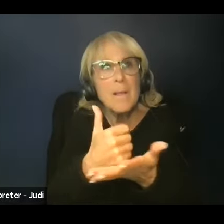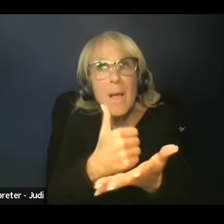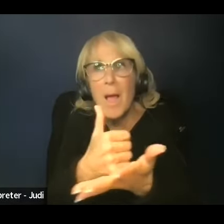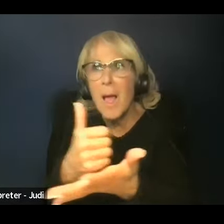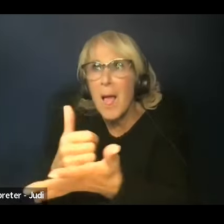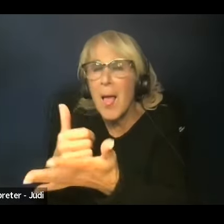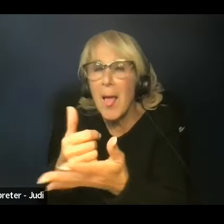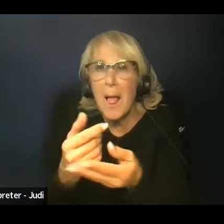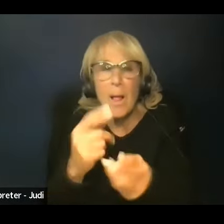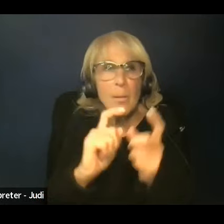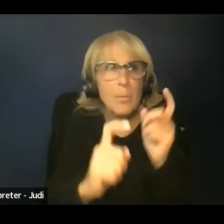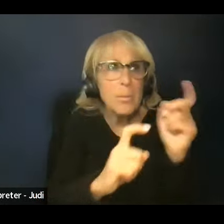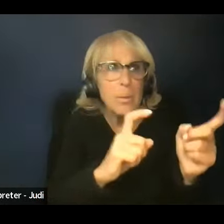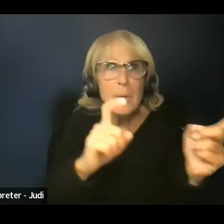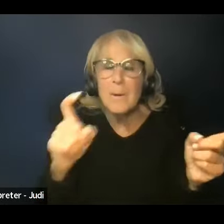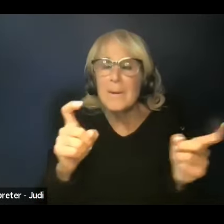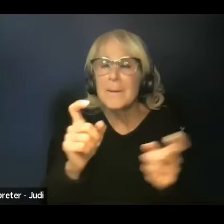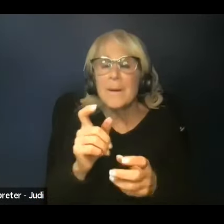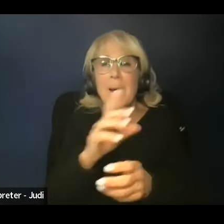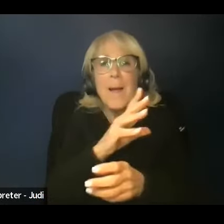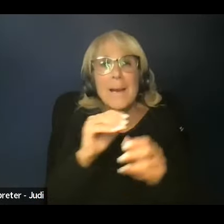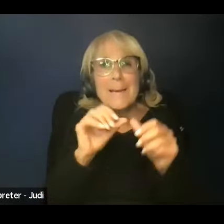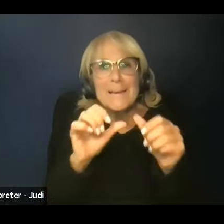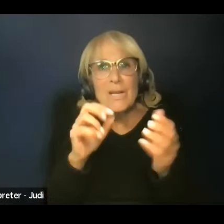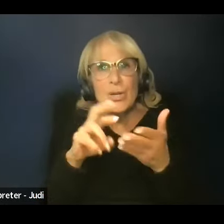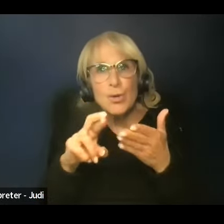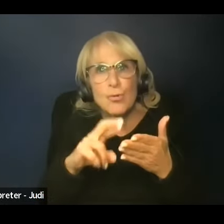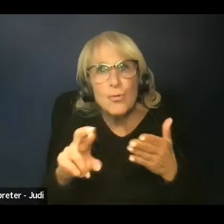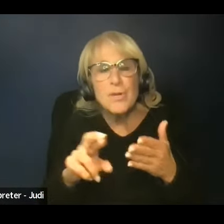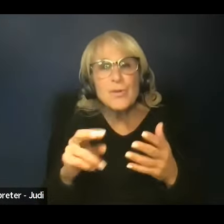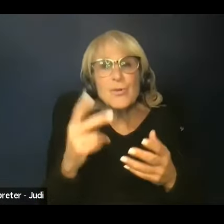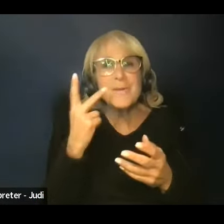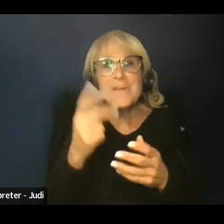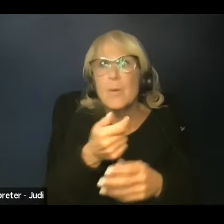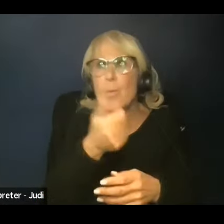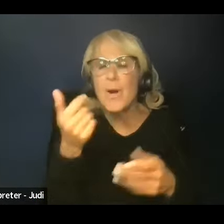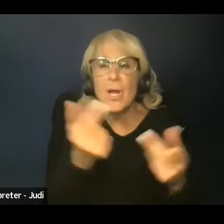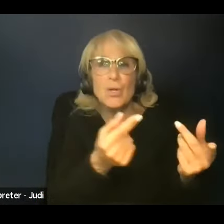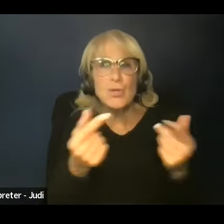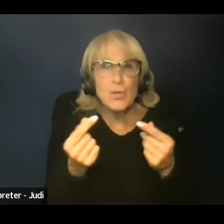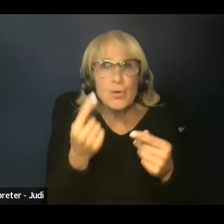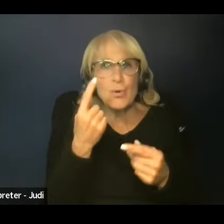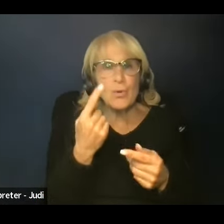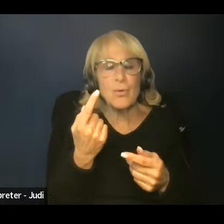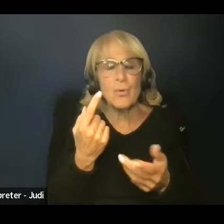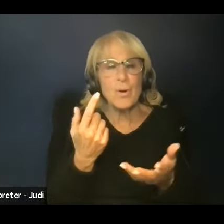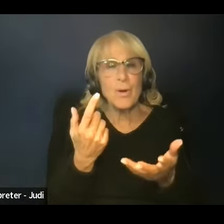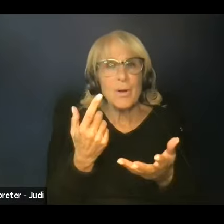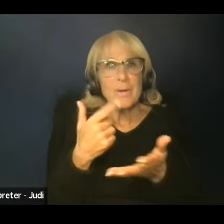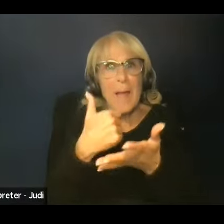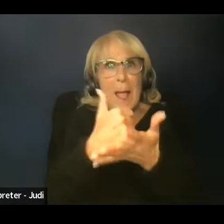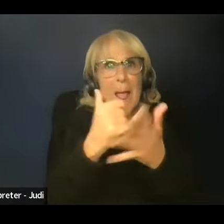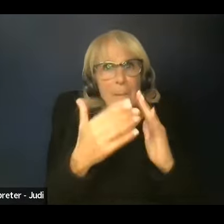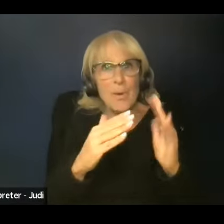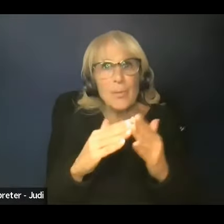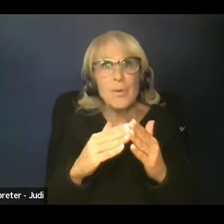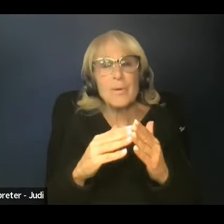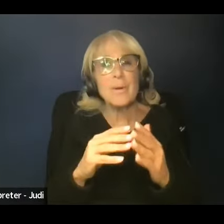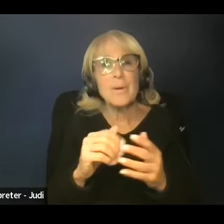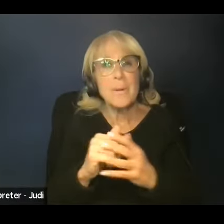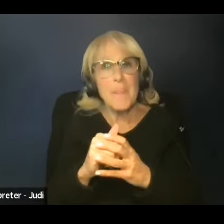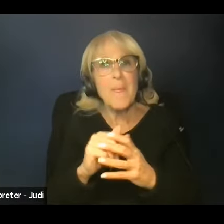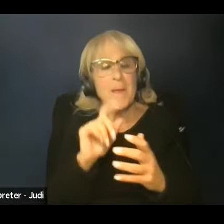well as to continue to research and see what else that we could do for our community. And that would, you know, foster both